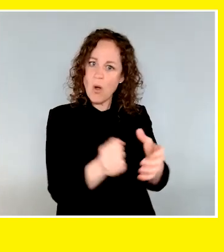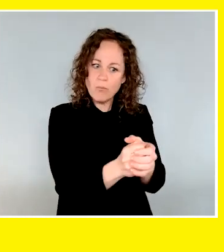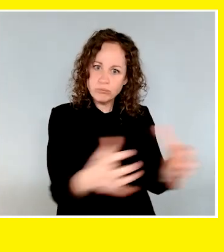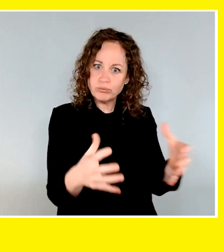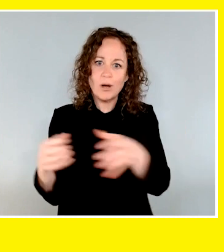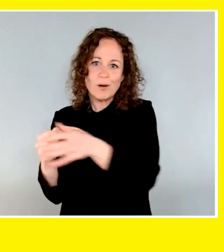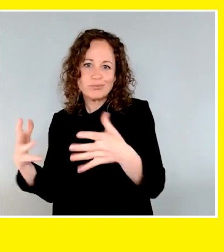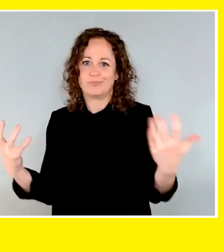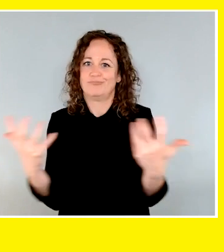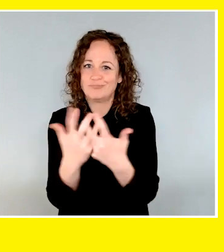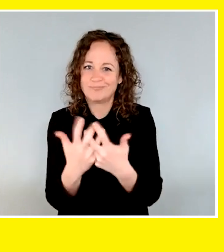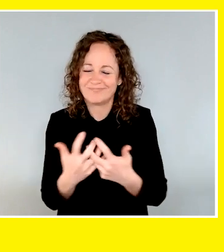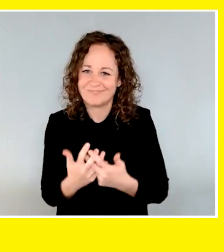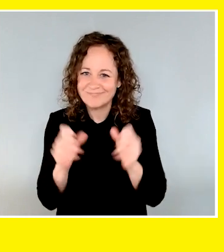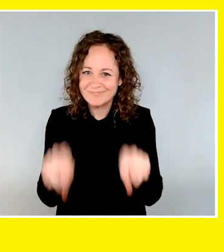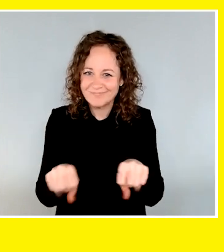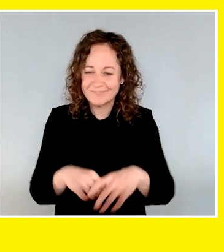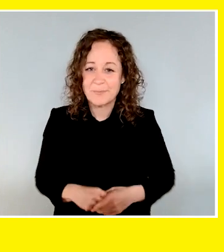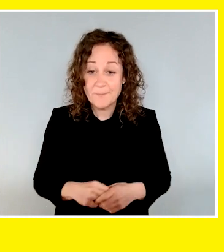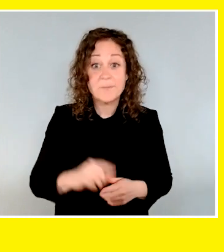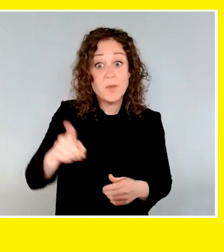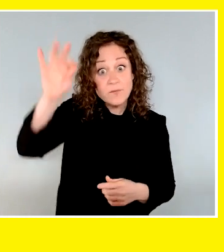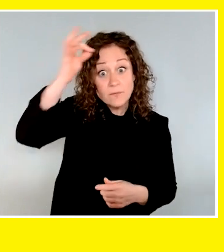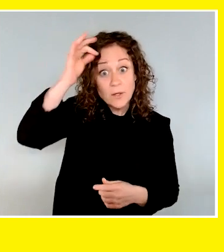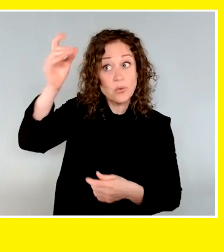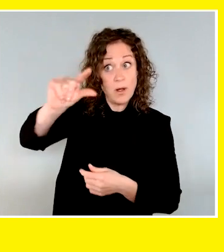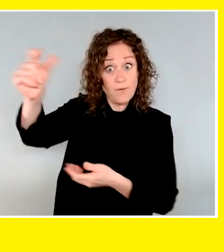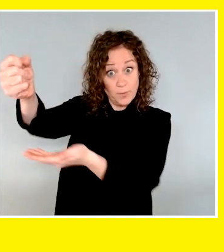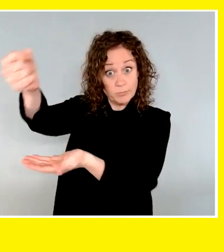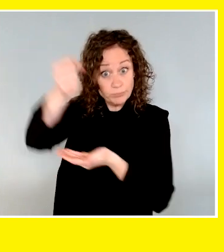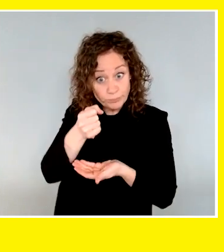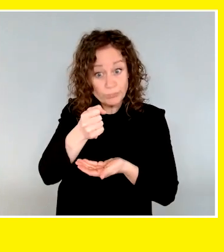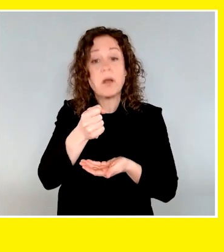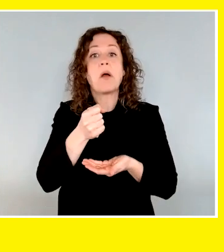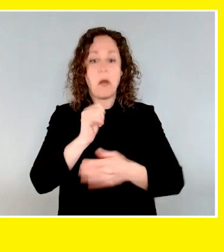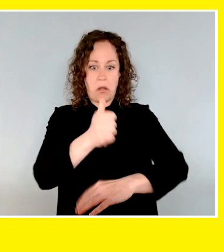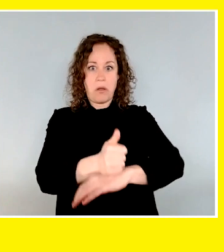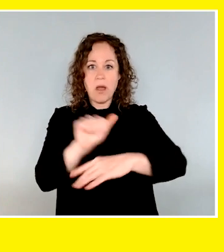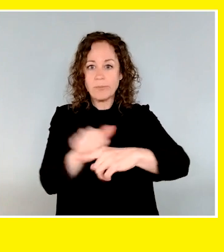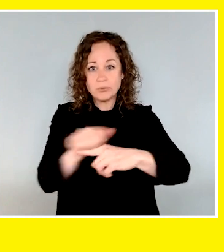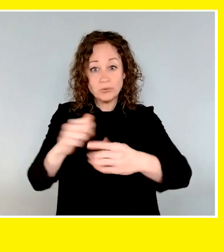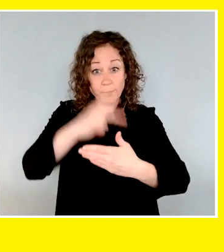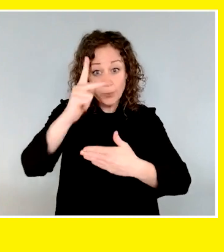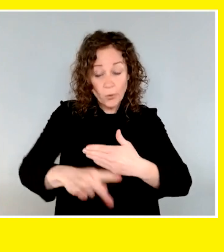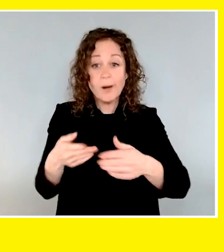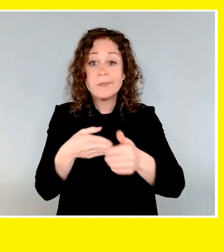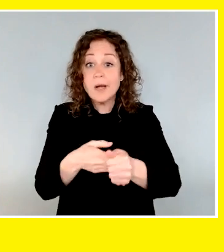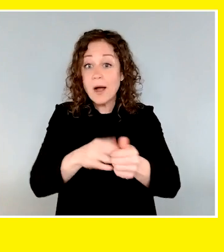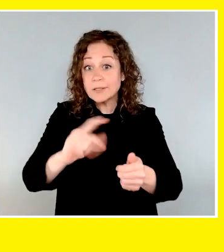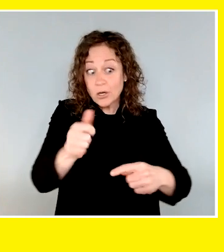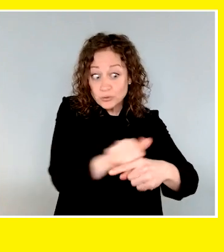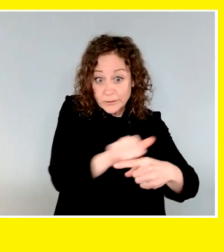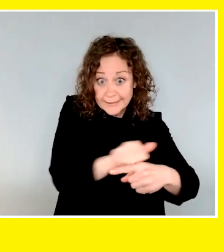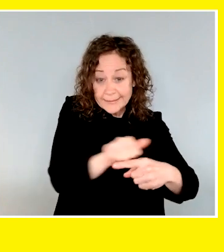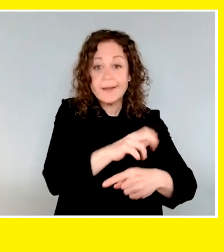therefore close the gap for those waiting to be matched with their guide and buddy dogs. Also, with the support from the federal government,